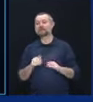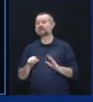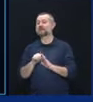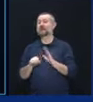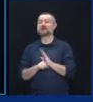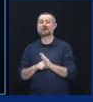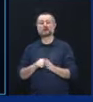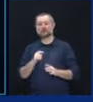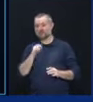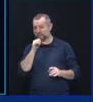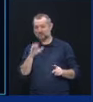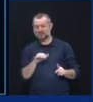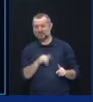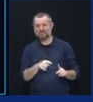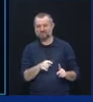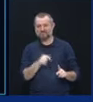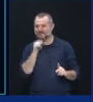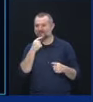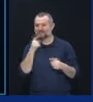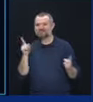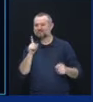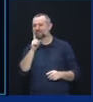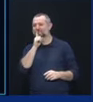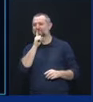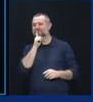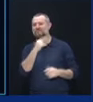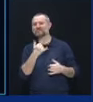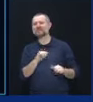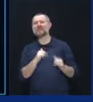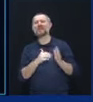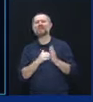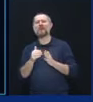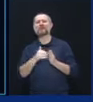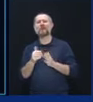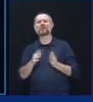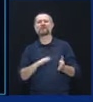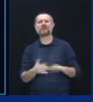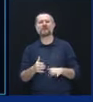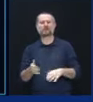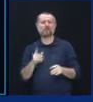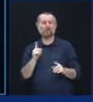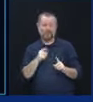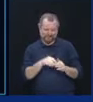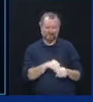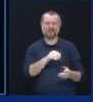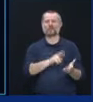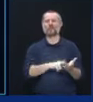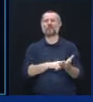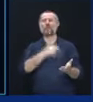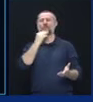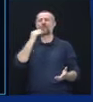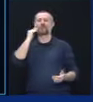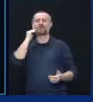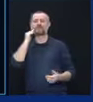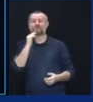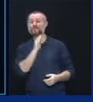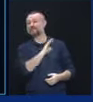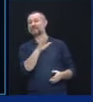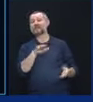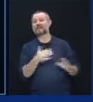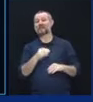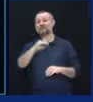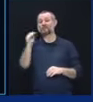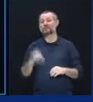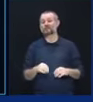or have any memo, they still have thousands of nursing home deaths. The fatality rate then and now is